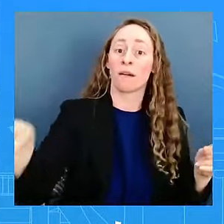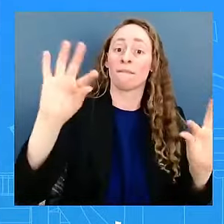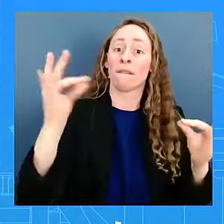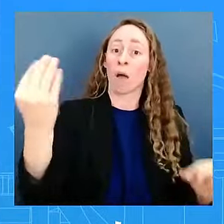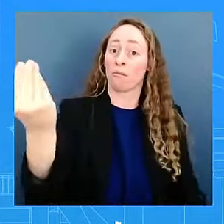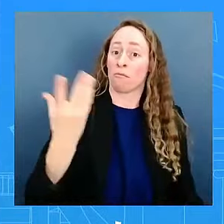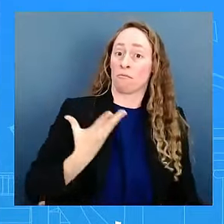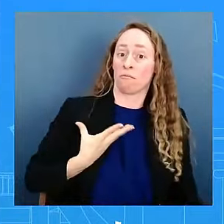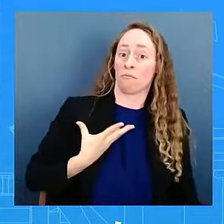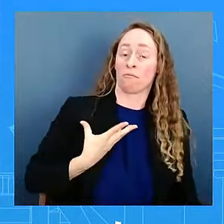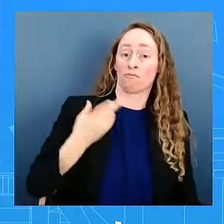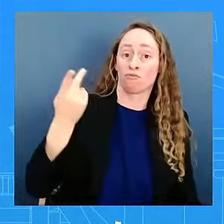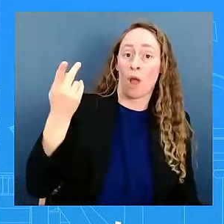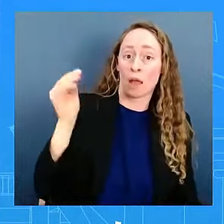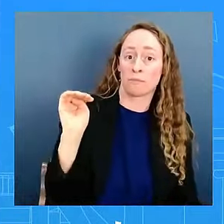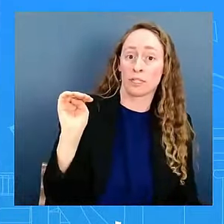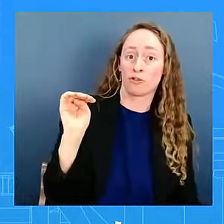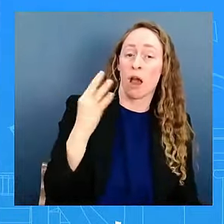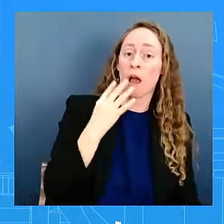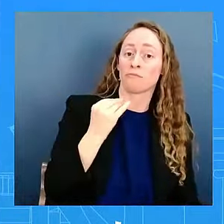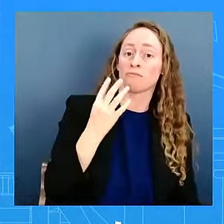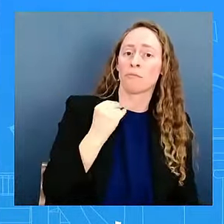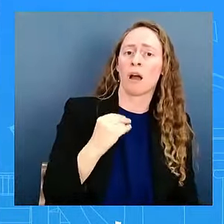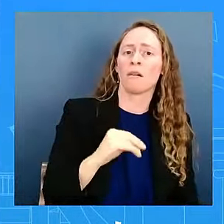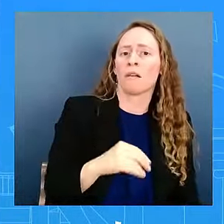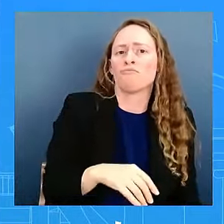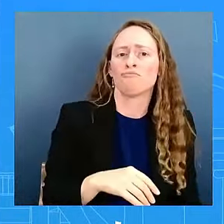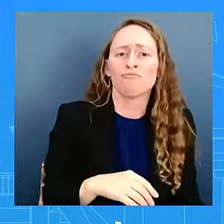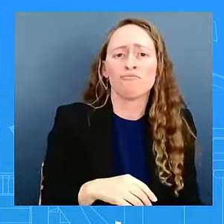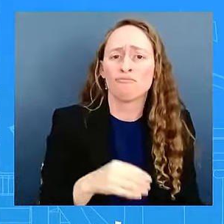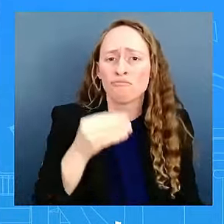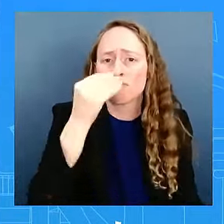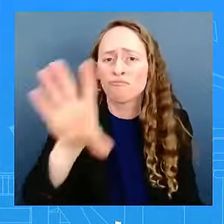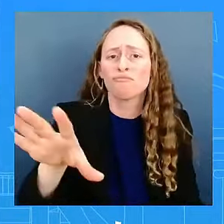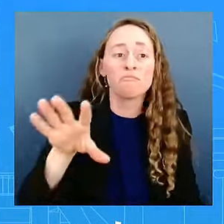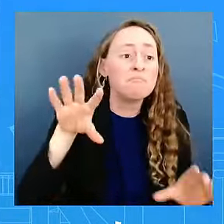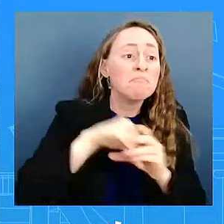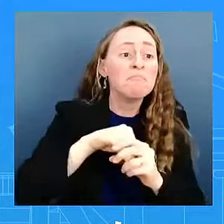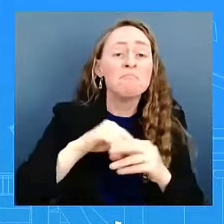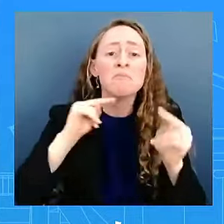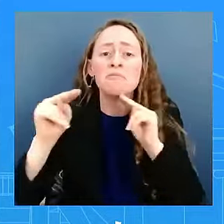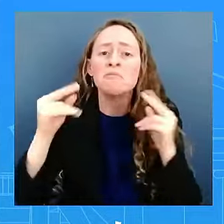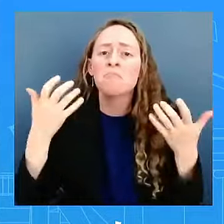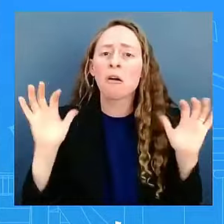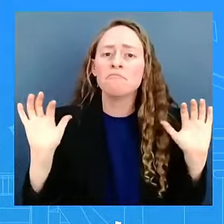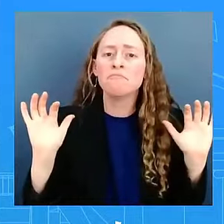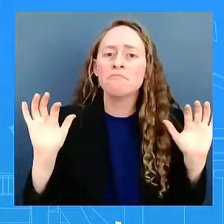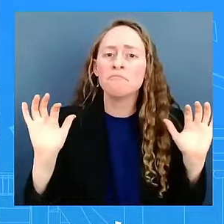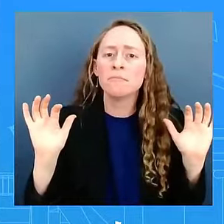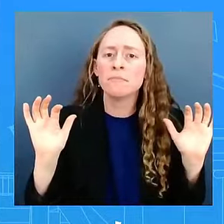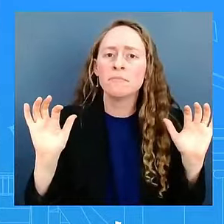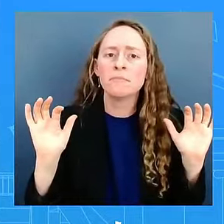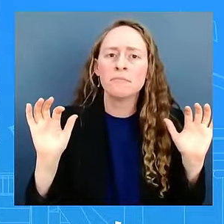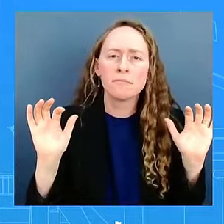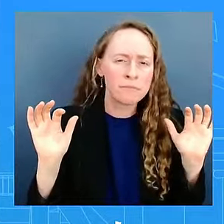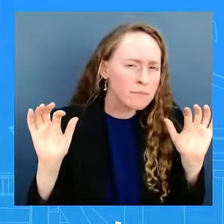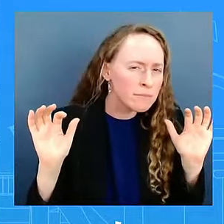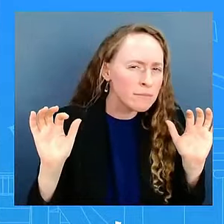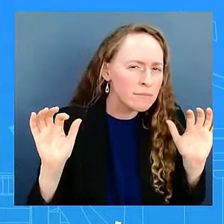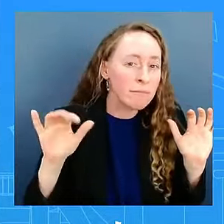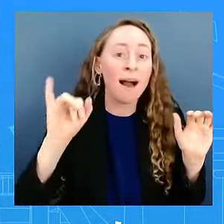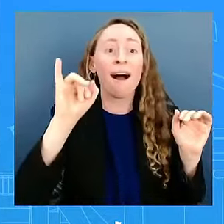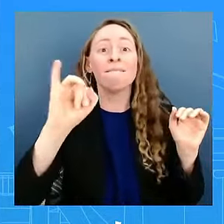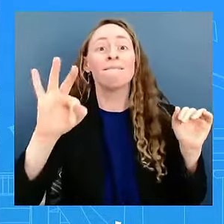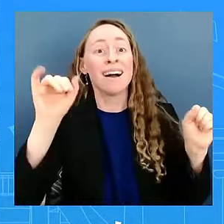deal and Netanyahu in particular does not want to deal because if there is a deal and the war ends, his government collapses